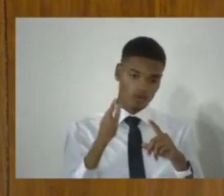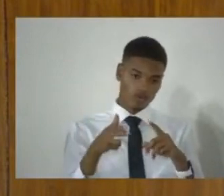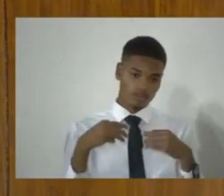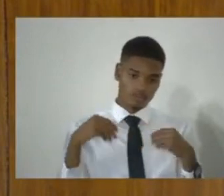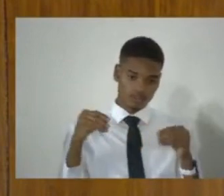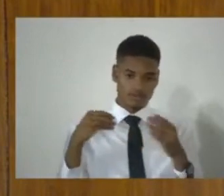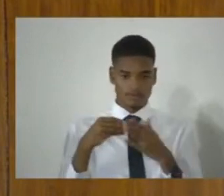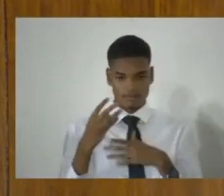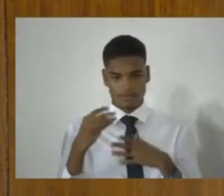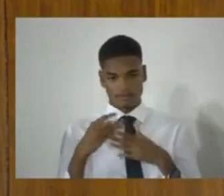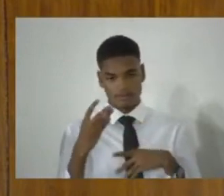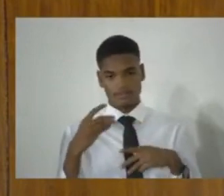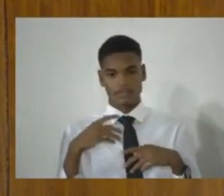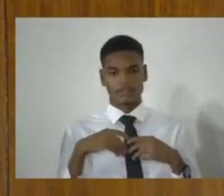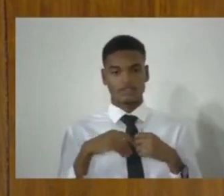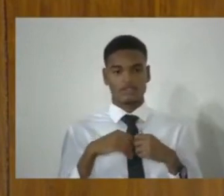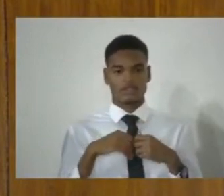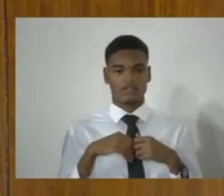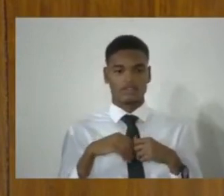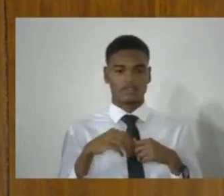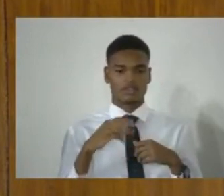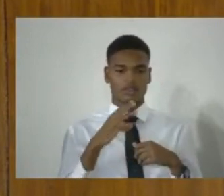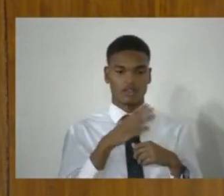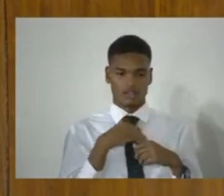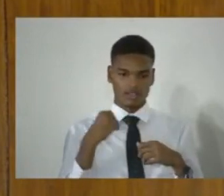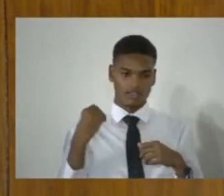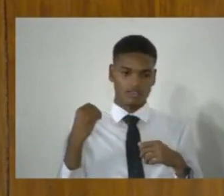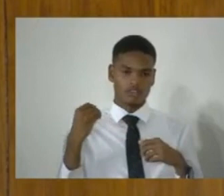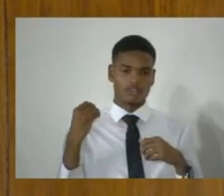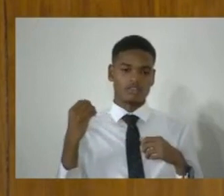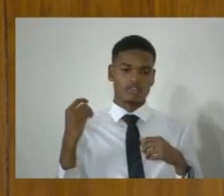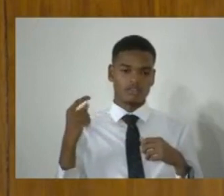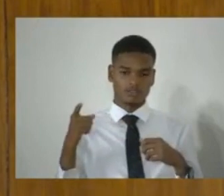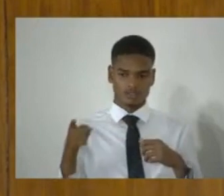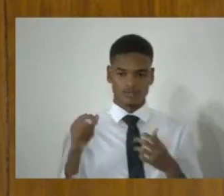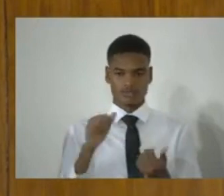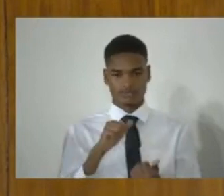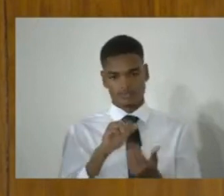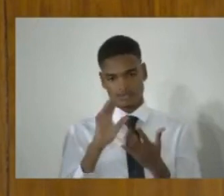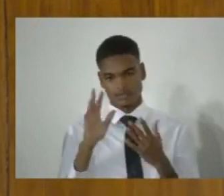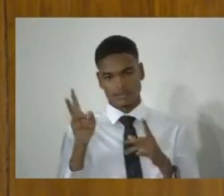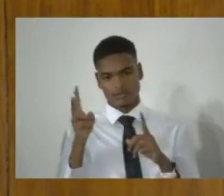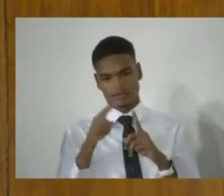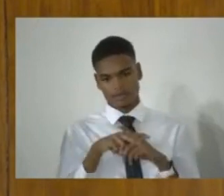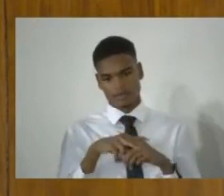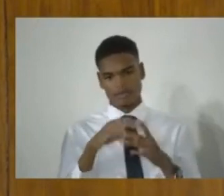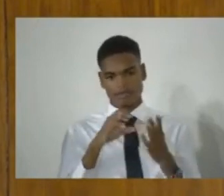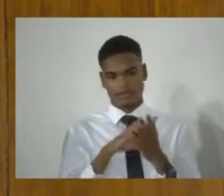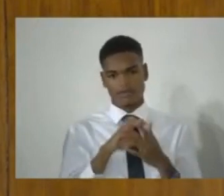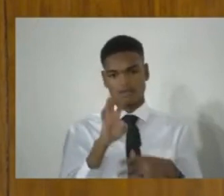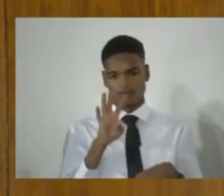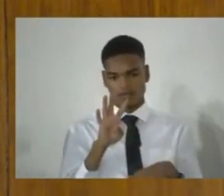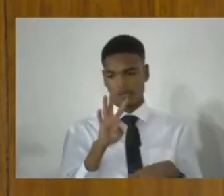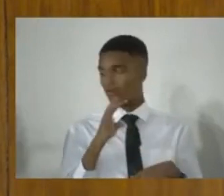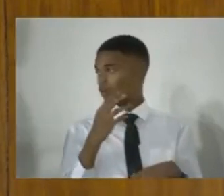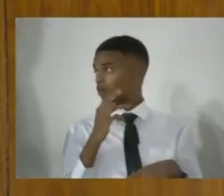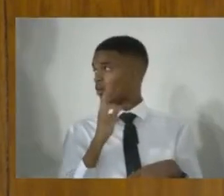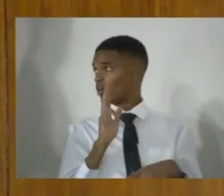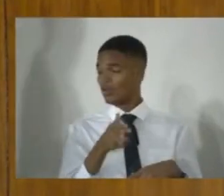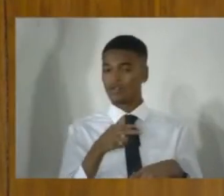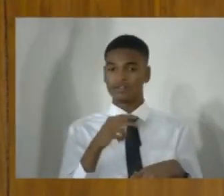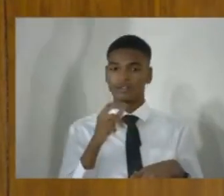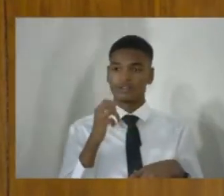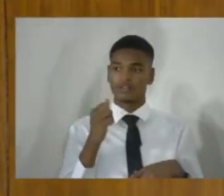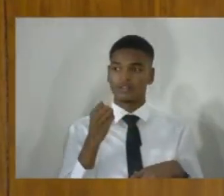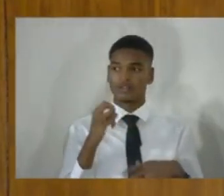even though this provision is in part two. And part two, on the face of doesn't apply to part four firearms. This is an exception. And there are